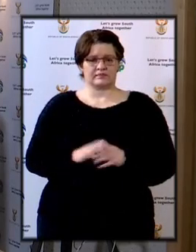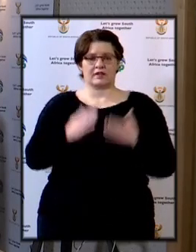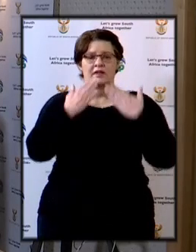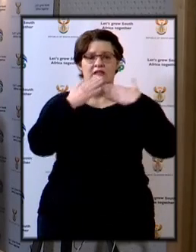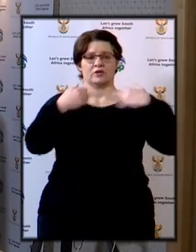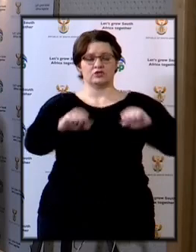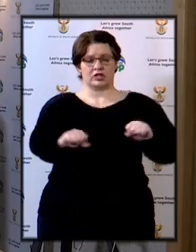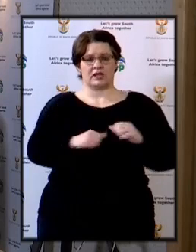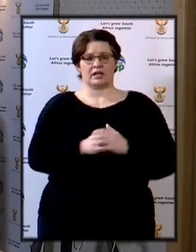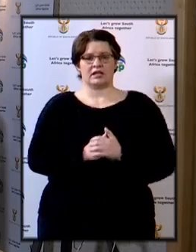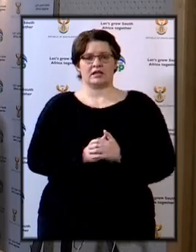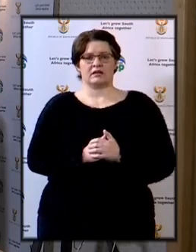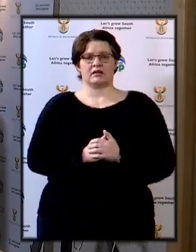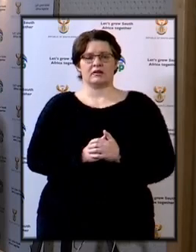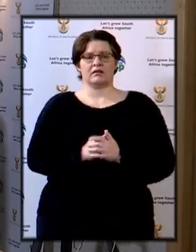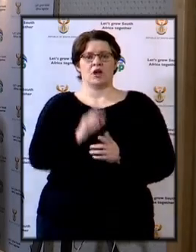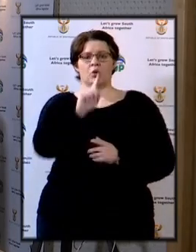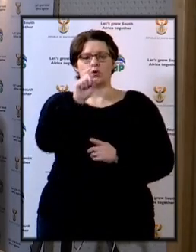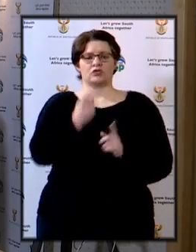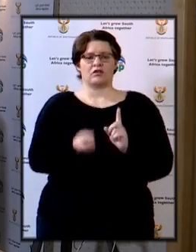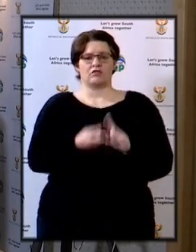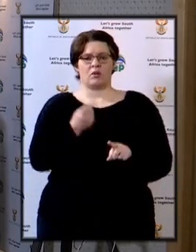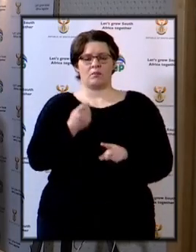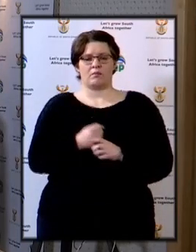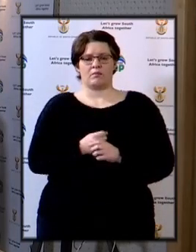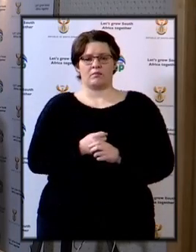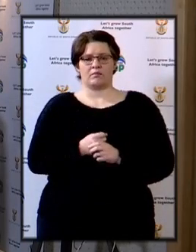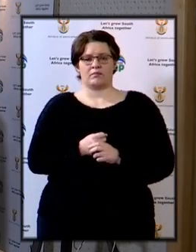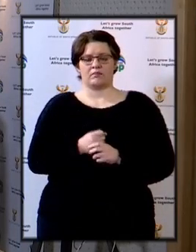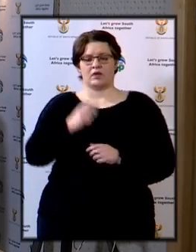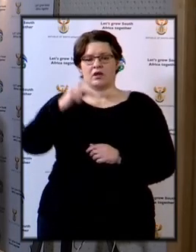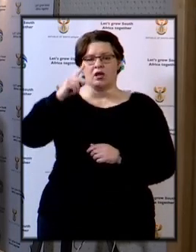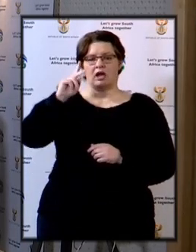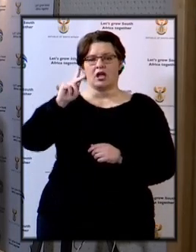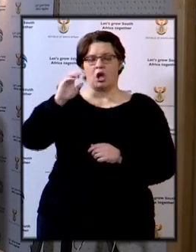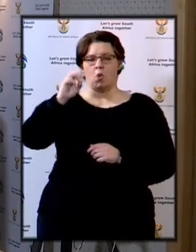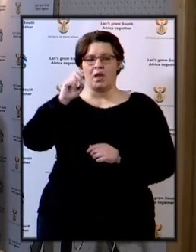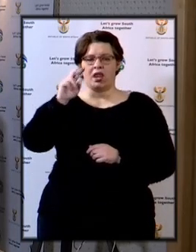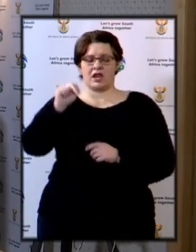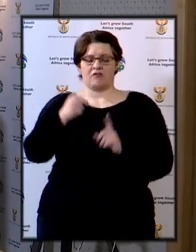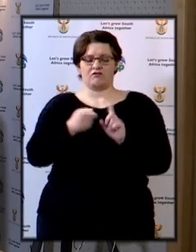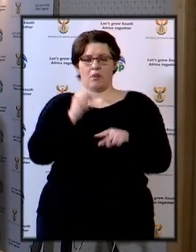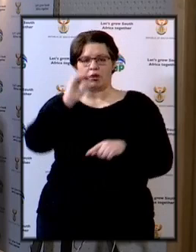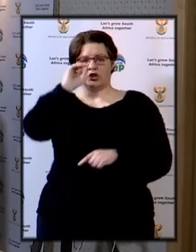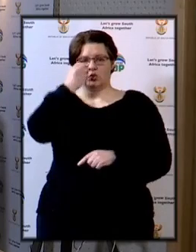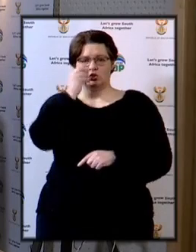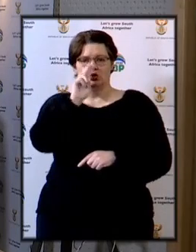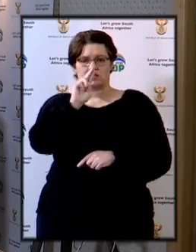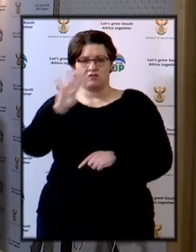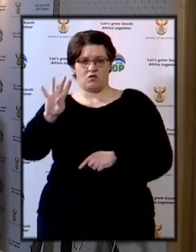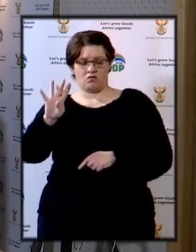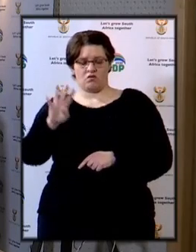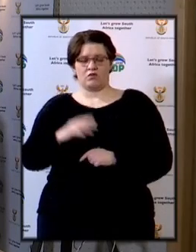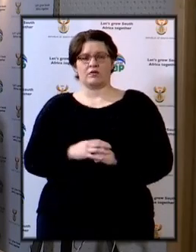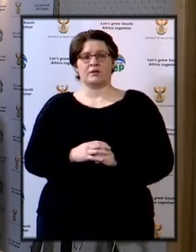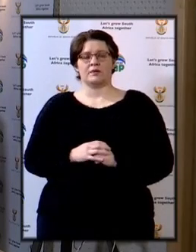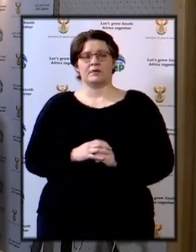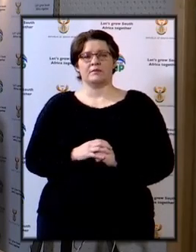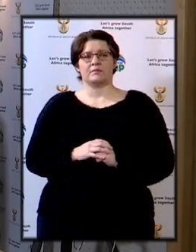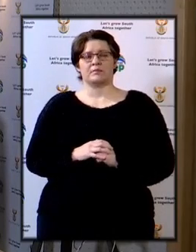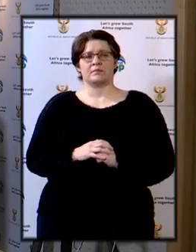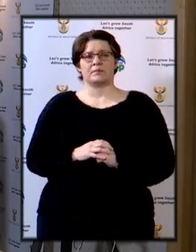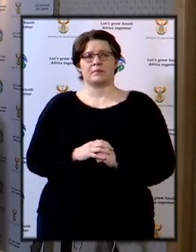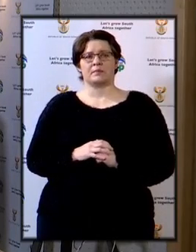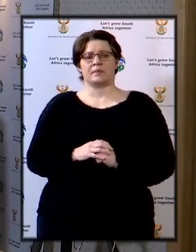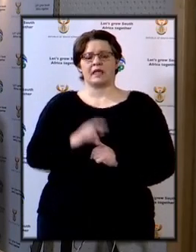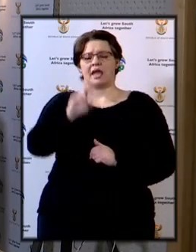Thank you, Chair. There is a question from Cale Cohen from News24. The question